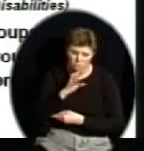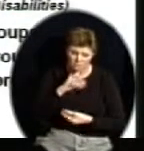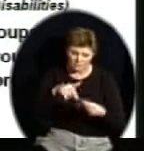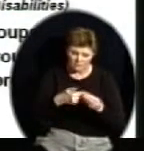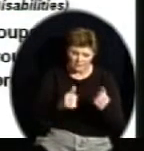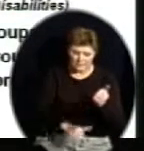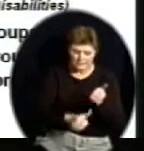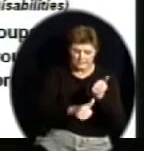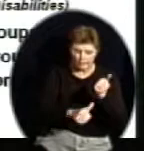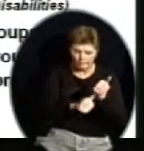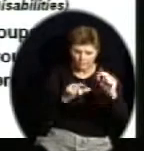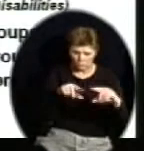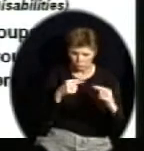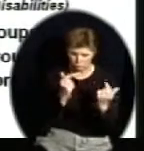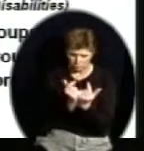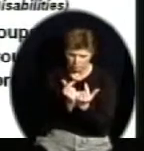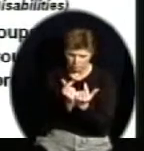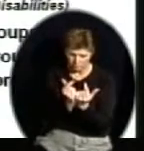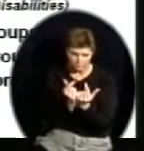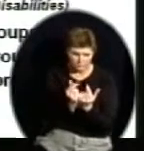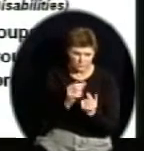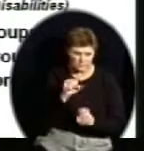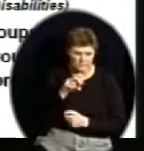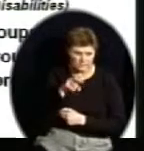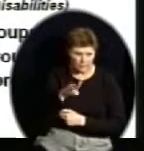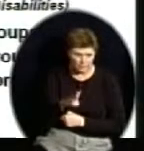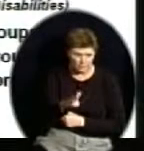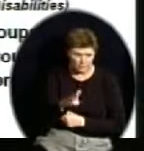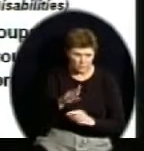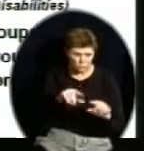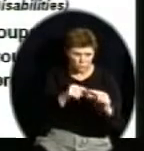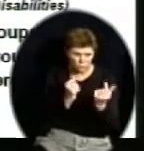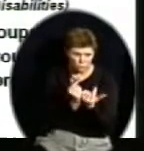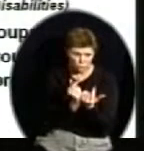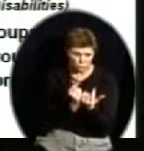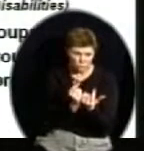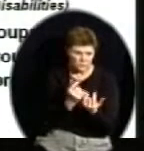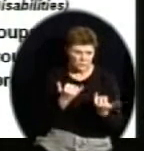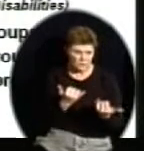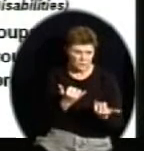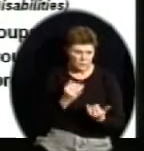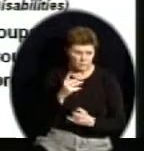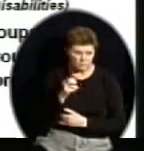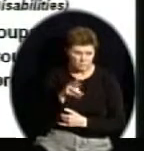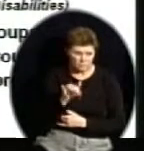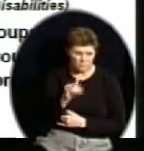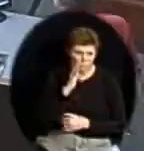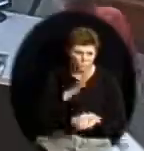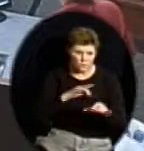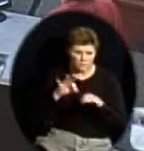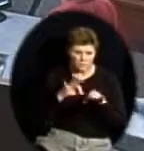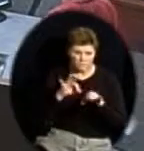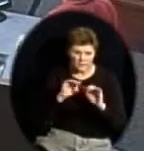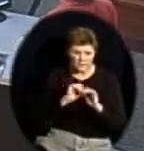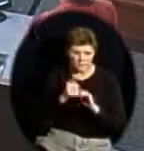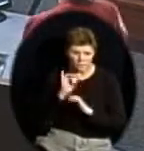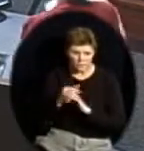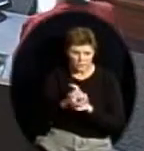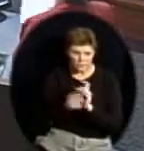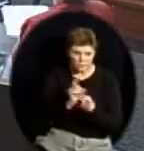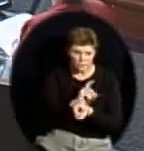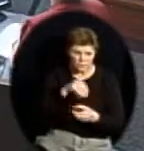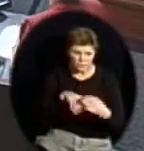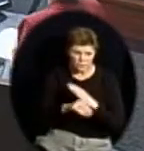here. But you can see Mary talk a little bit about our group size and how it's changed in Kansas. Last year you may recall